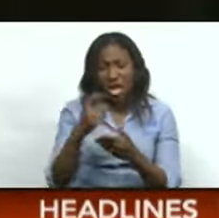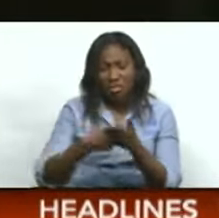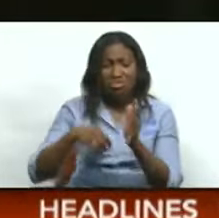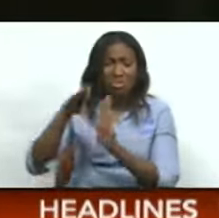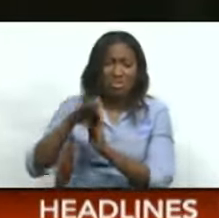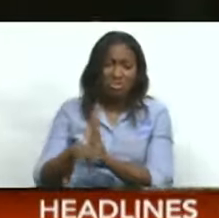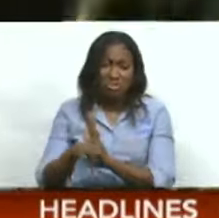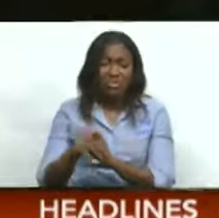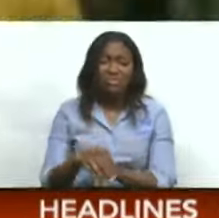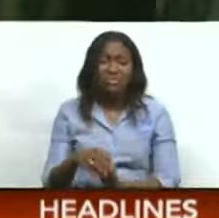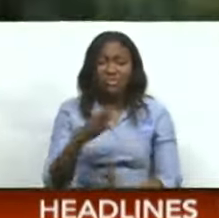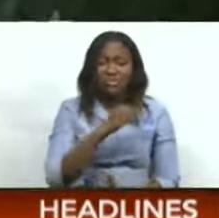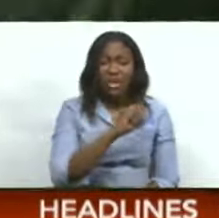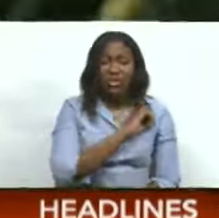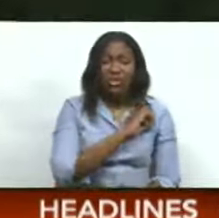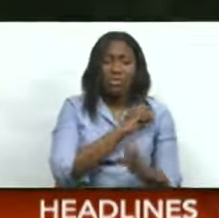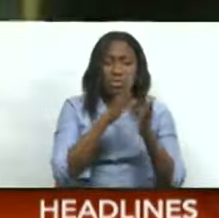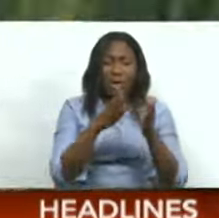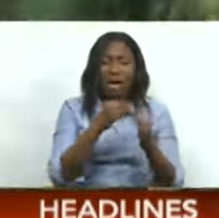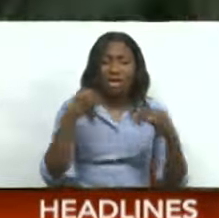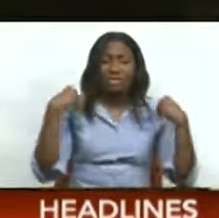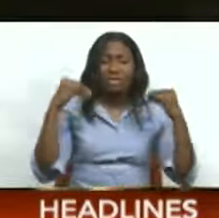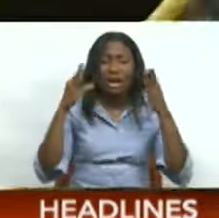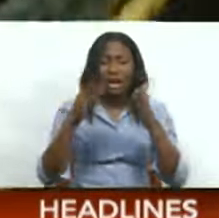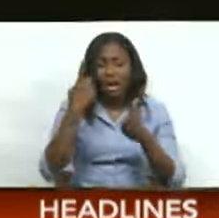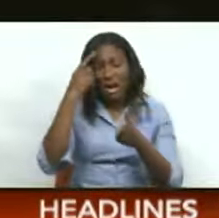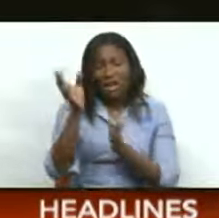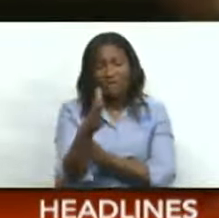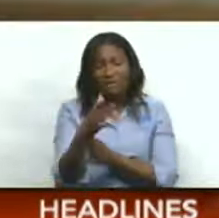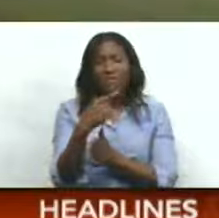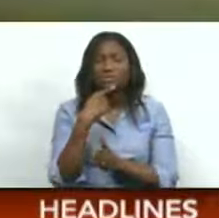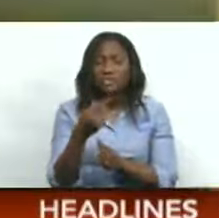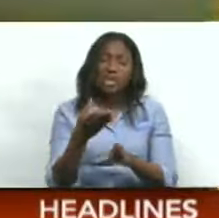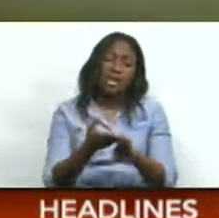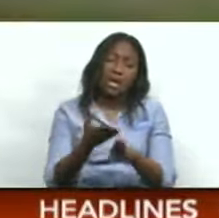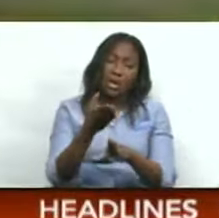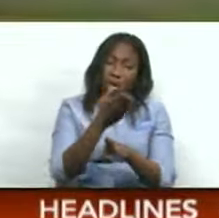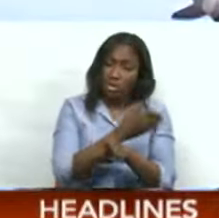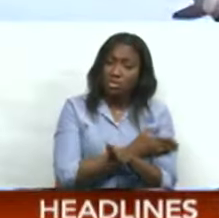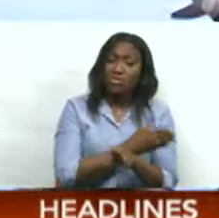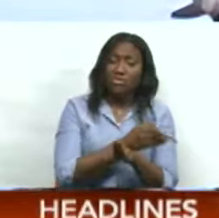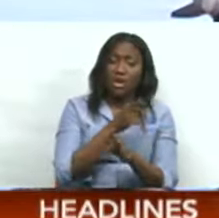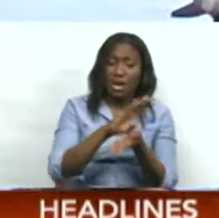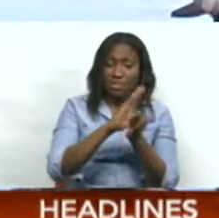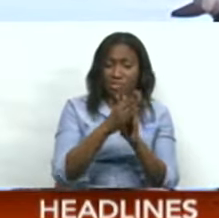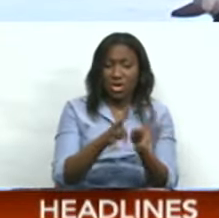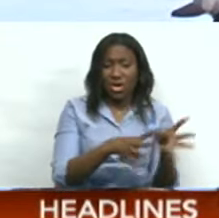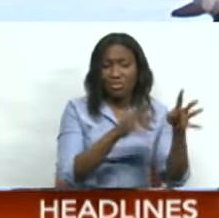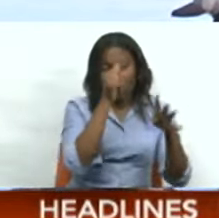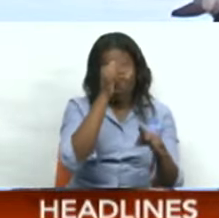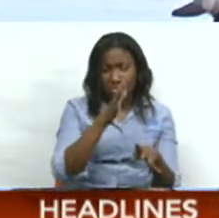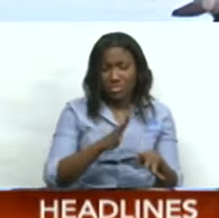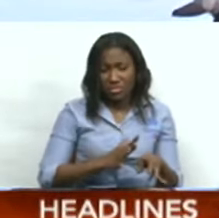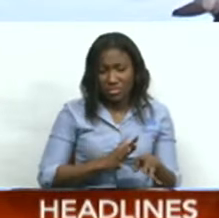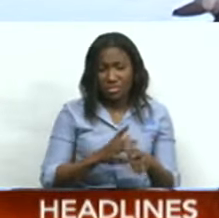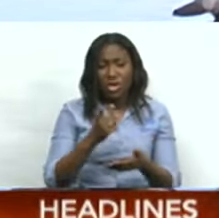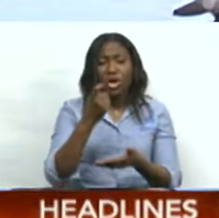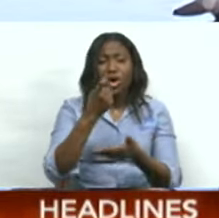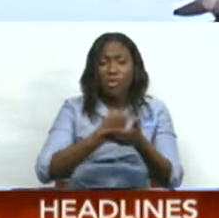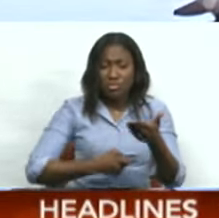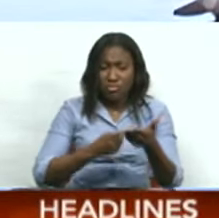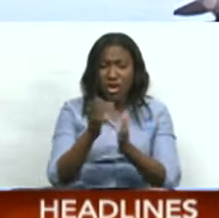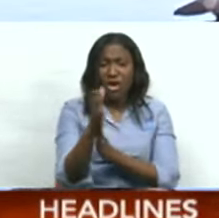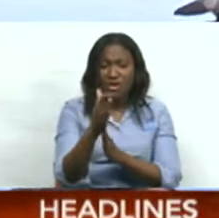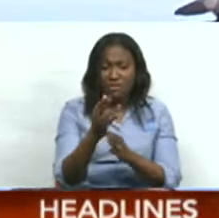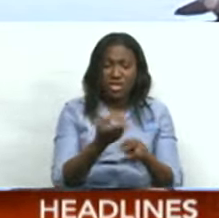Boat owner and vendor Mervyn Alexander said before entering the fishing industry, he believed fish prices increased during